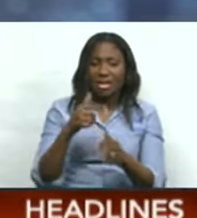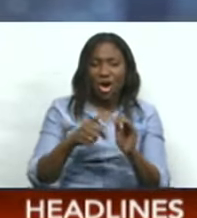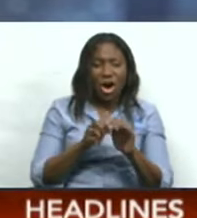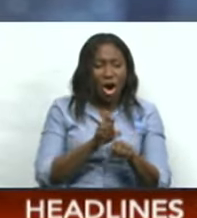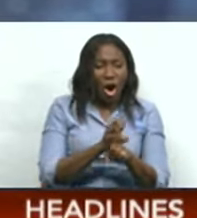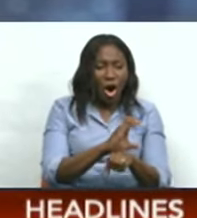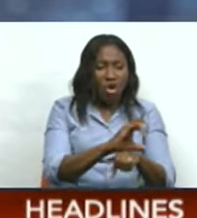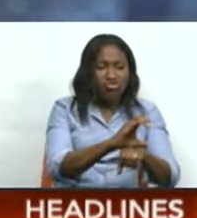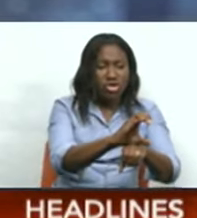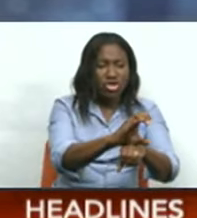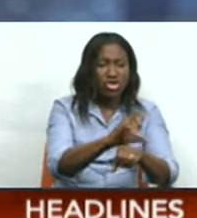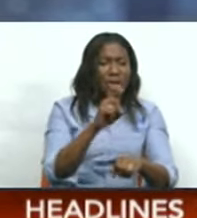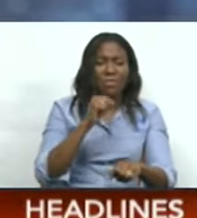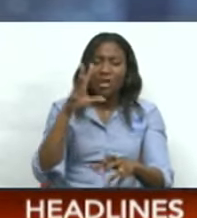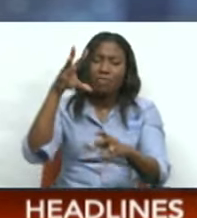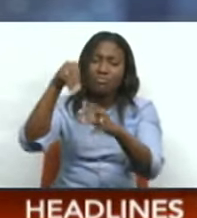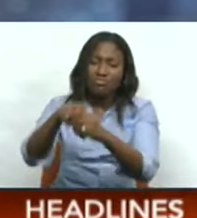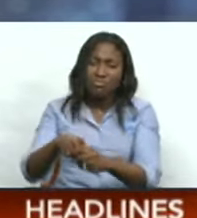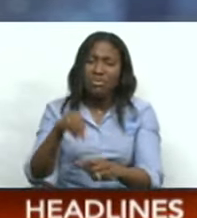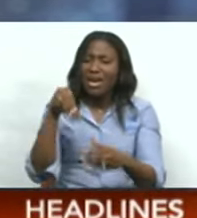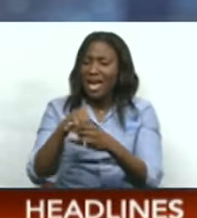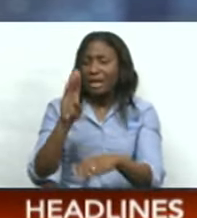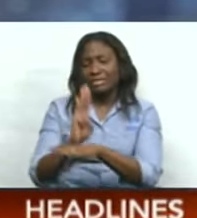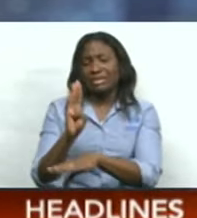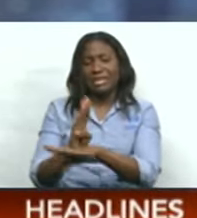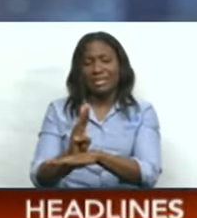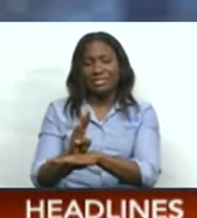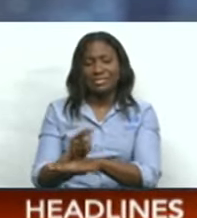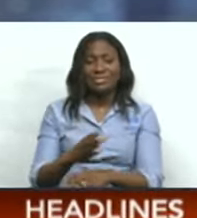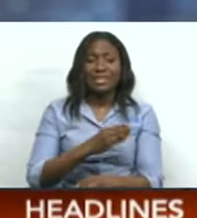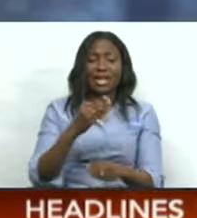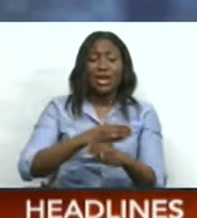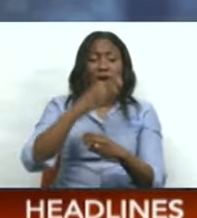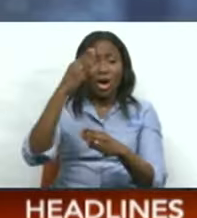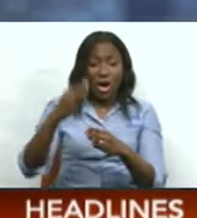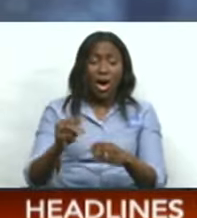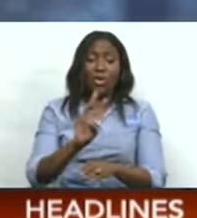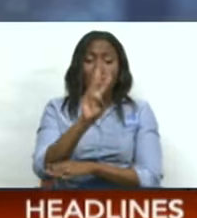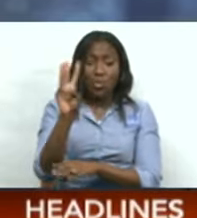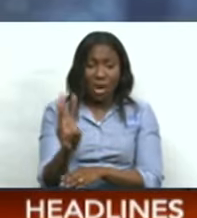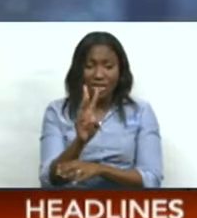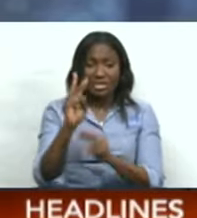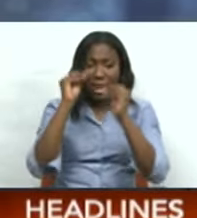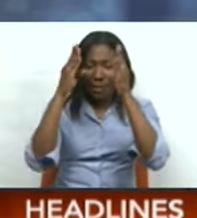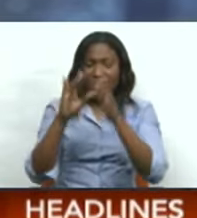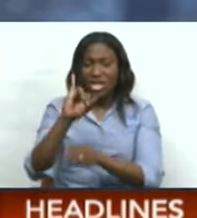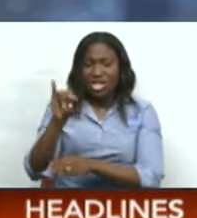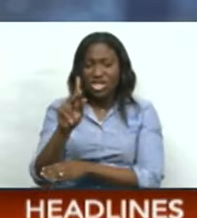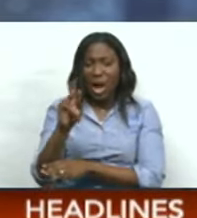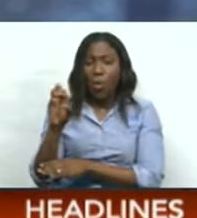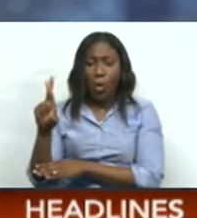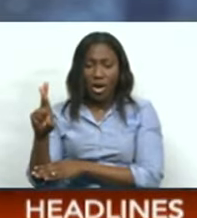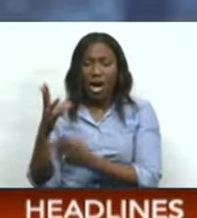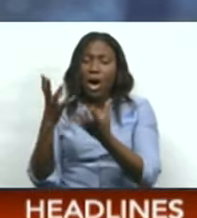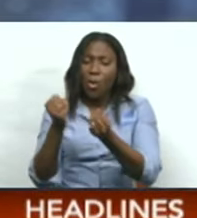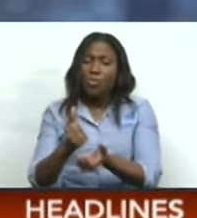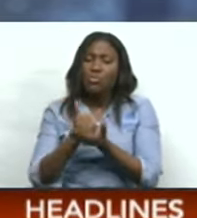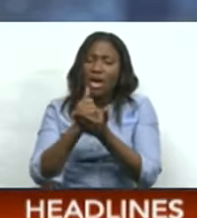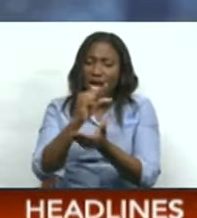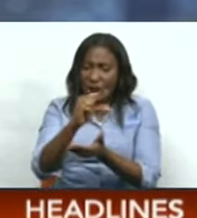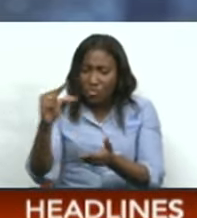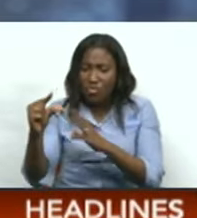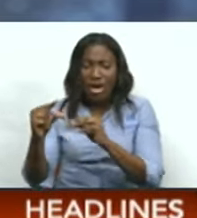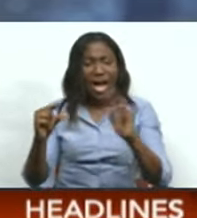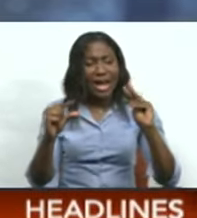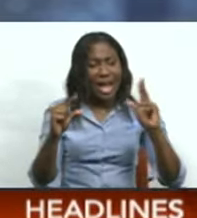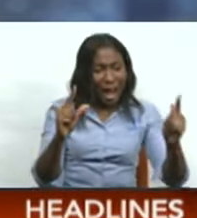was not business in foul fight, end quote. On Wednesday, former government minister Jack Warner said he was willing to play a role in mending